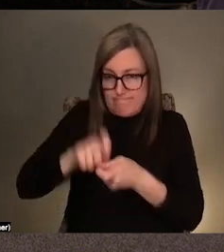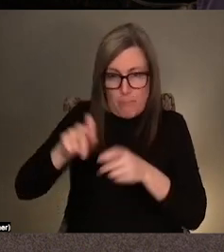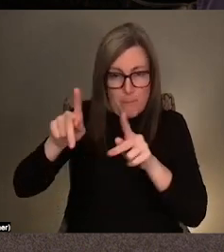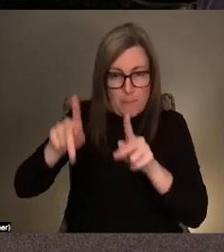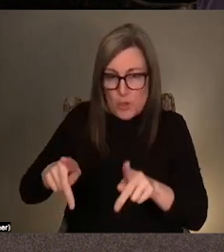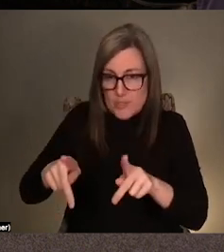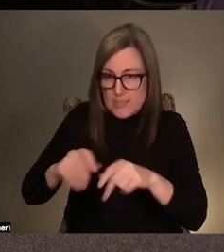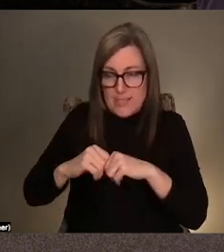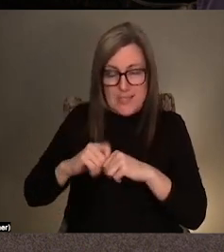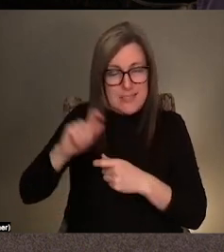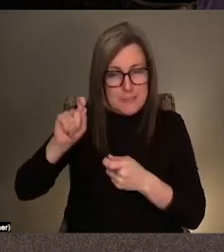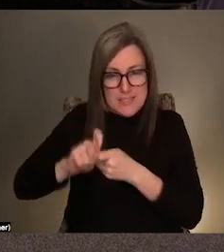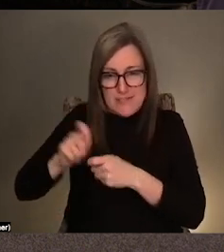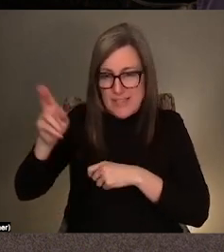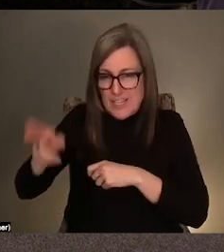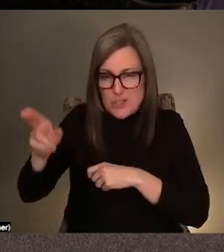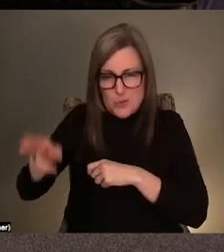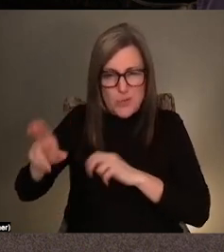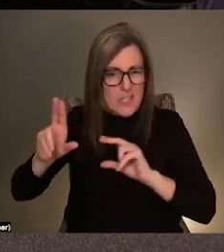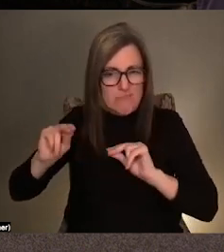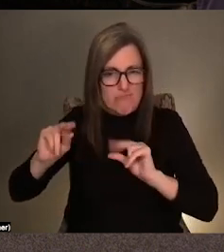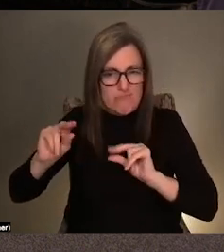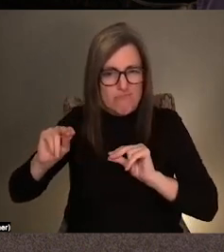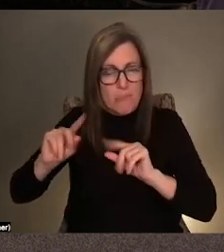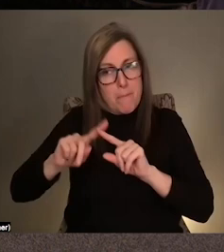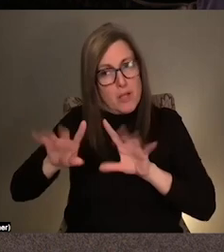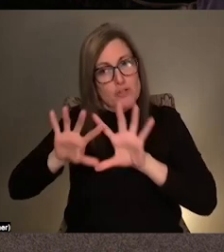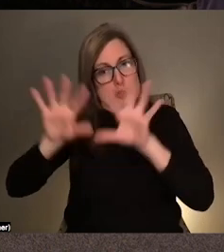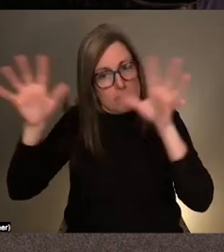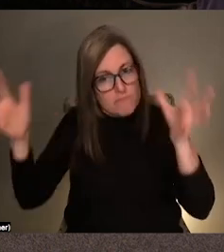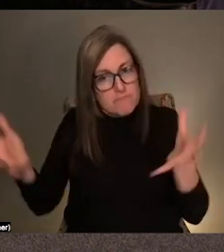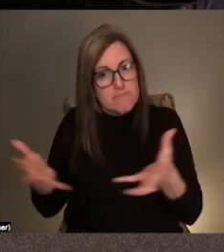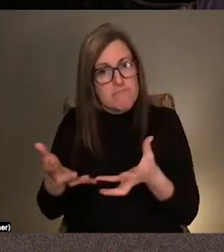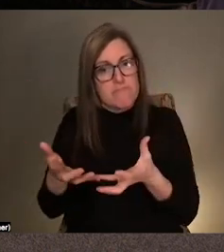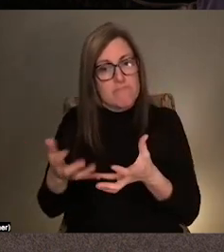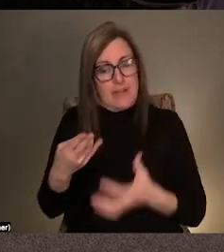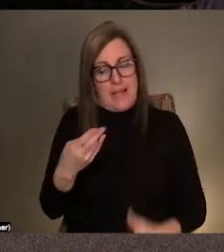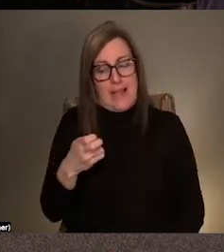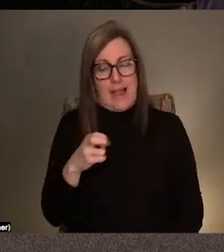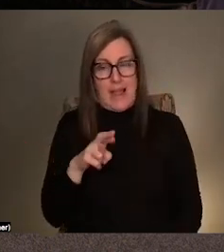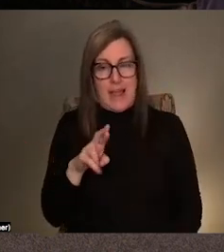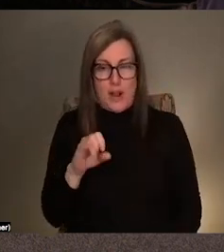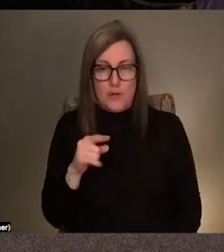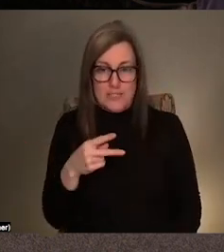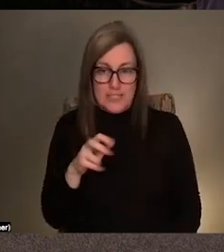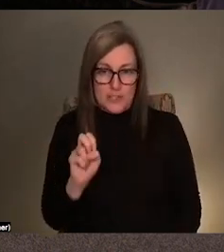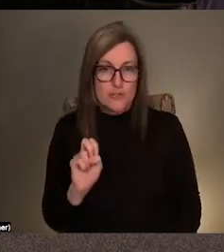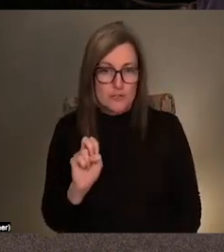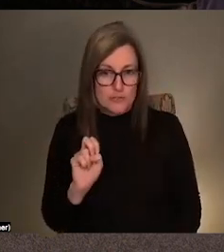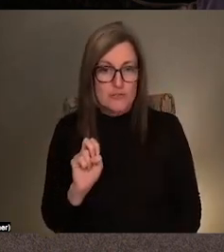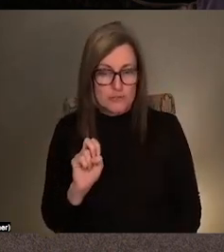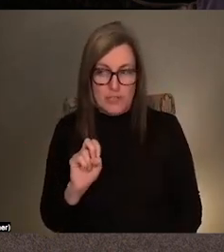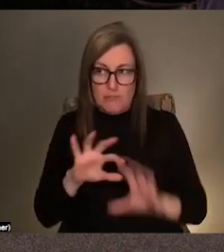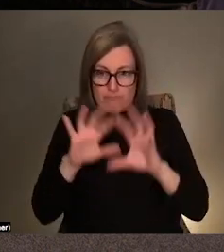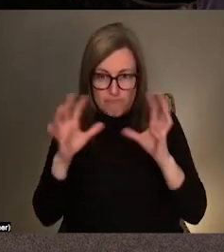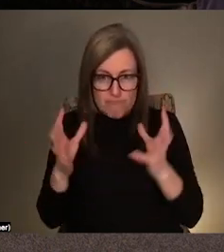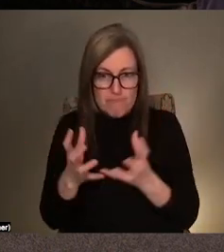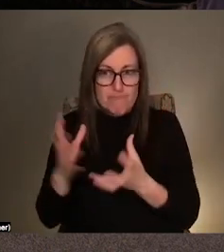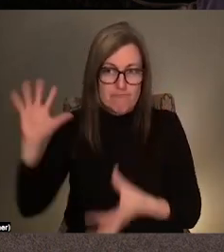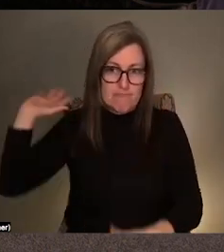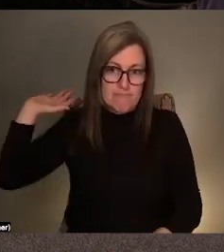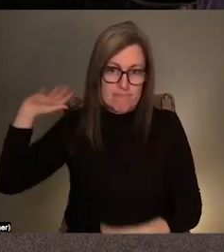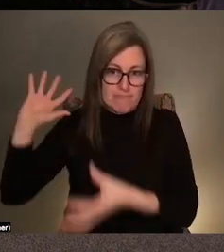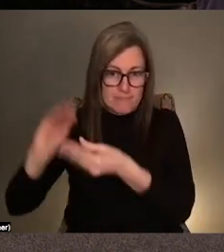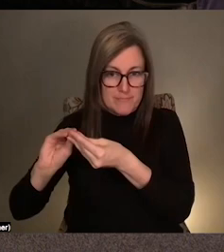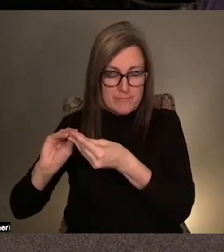of history, but really thinking about that whole heritage in a way and responding to it. So the exhibition,